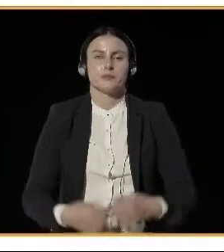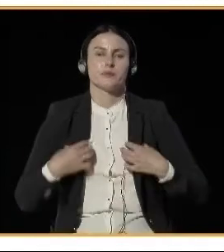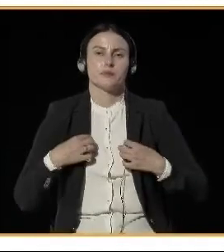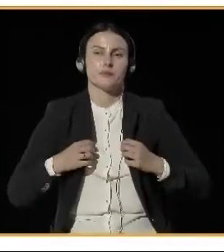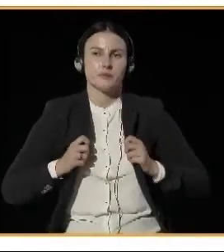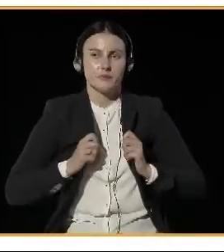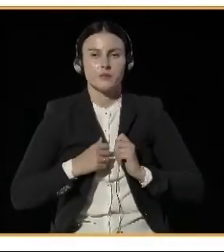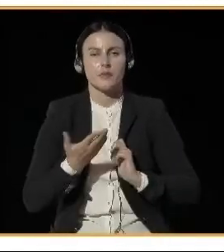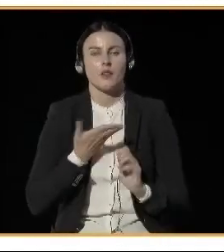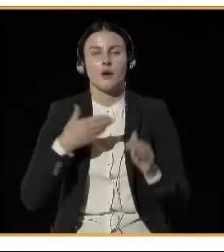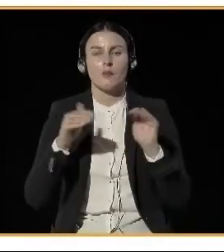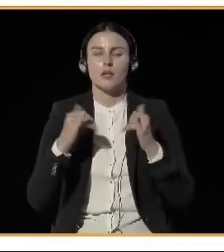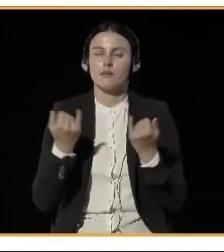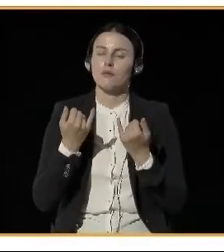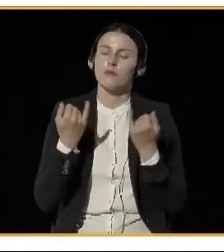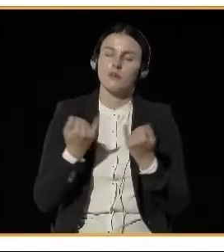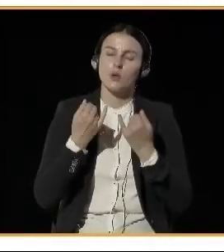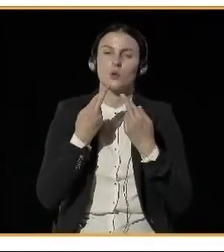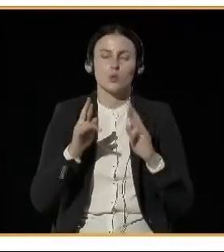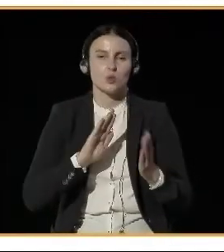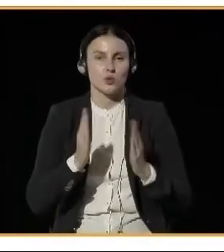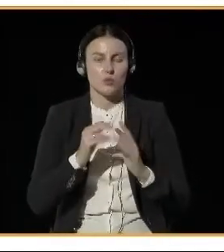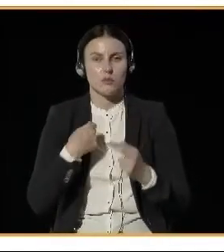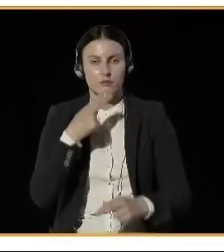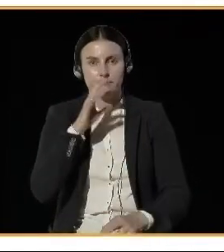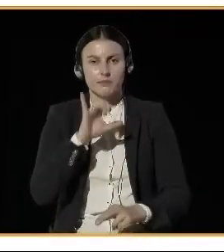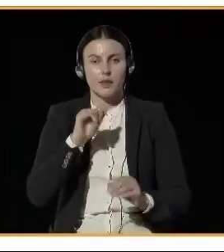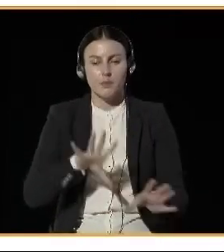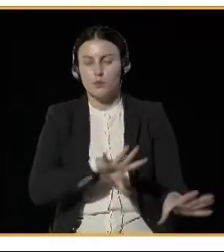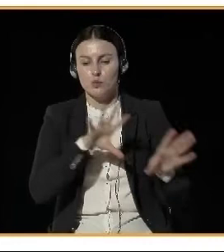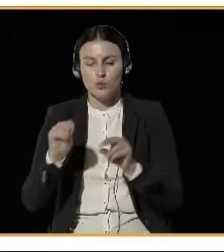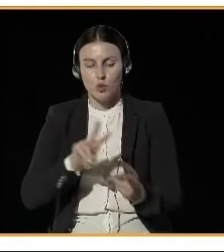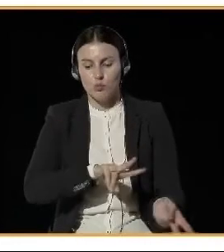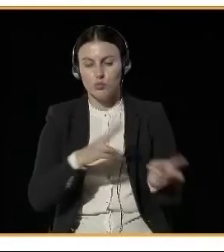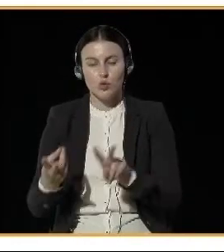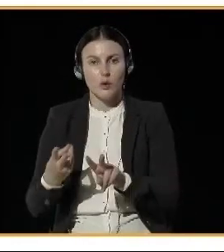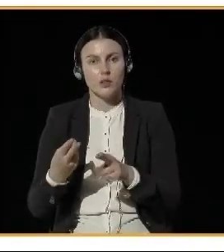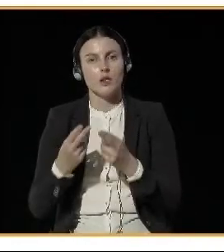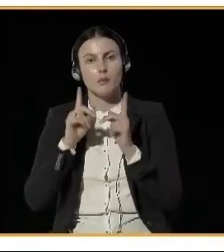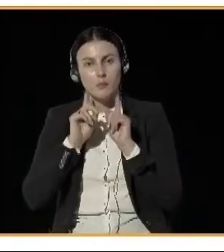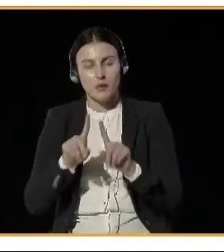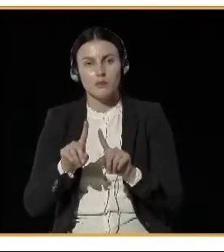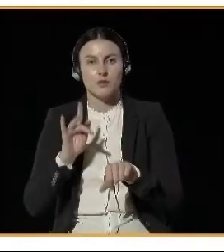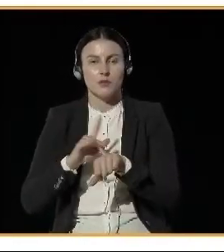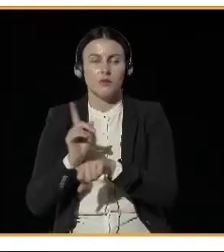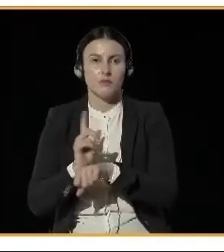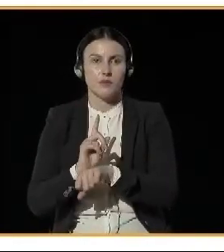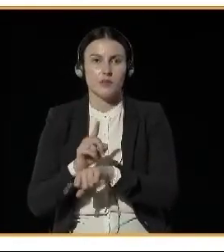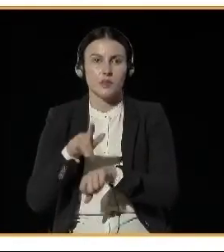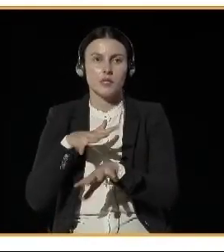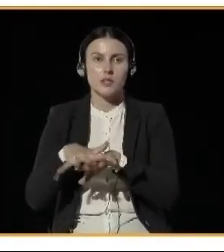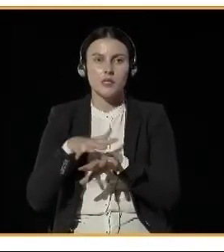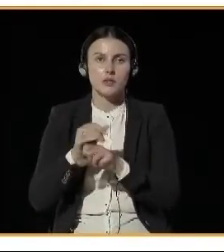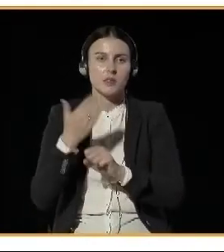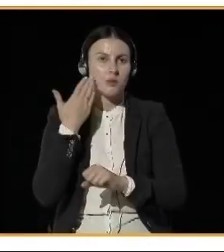to the concentrations of the different compounds. And this is really important information for the municipalities in order to identify